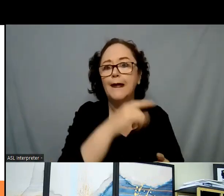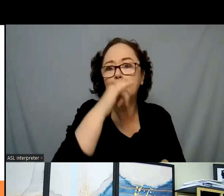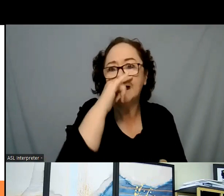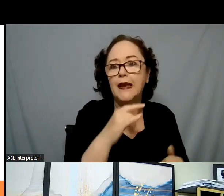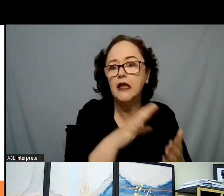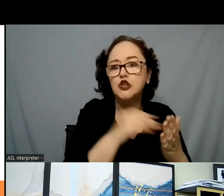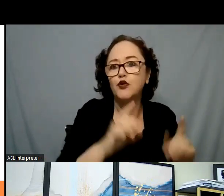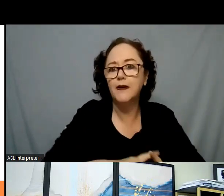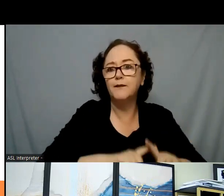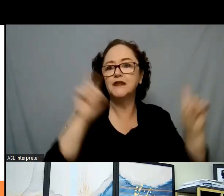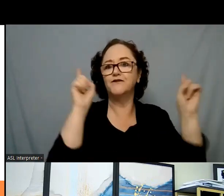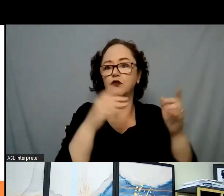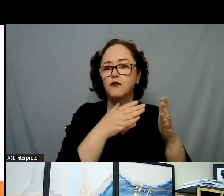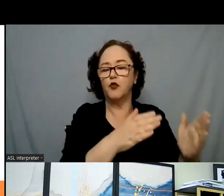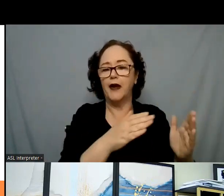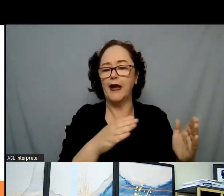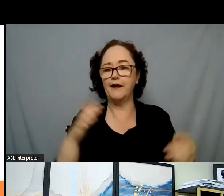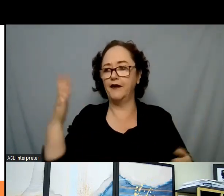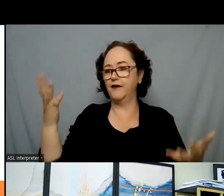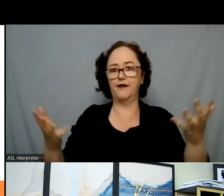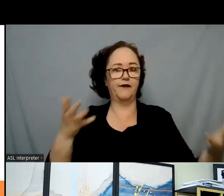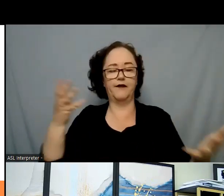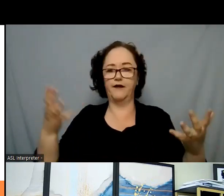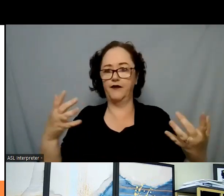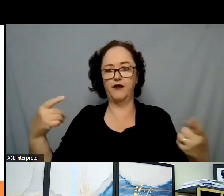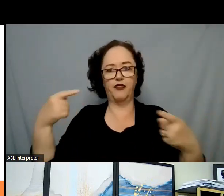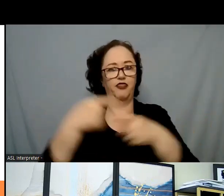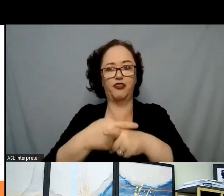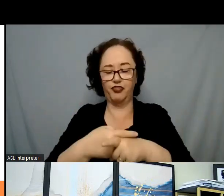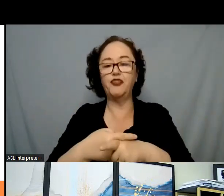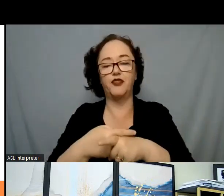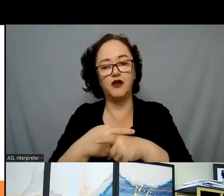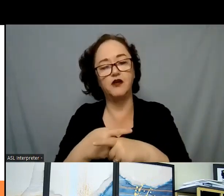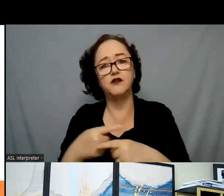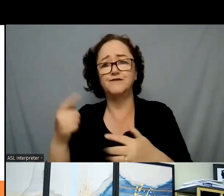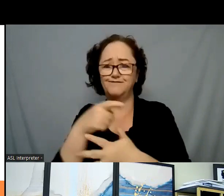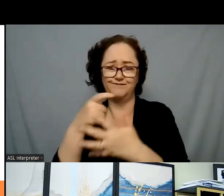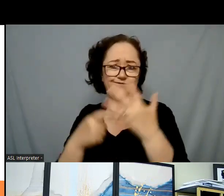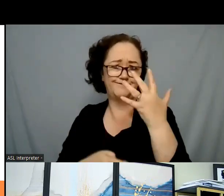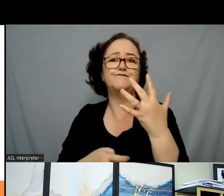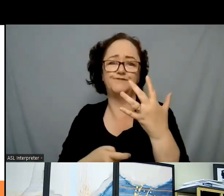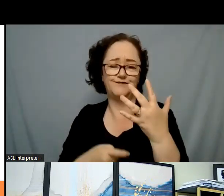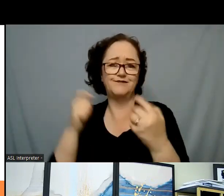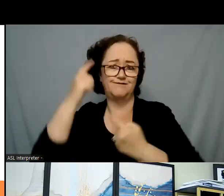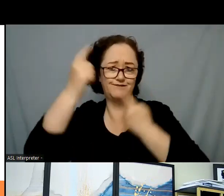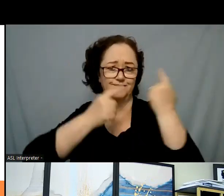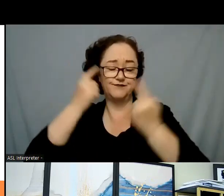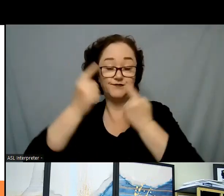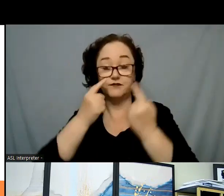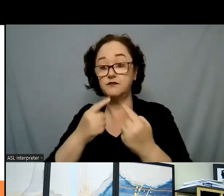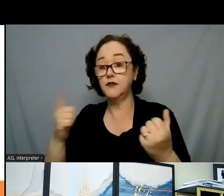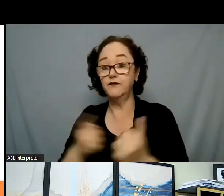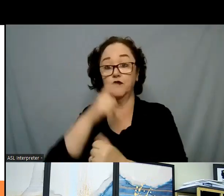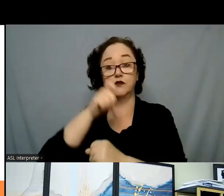weigh in in terms of how we present when we come into the room. So, it's important when we first meet with